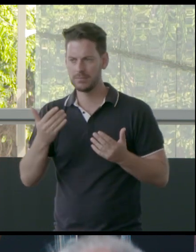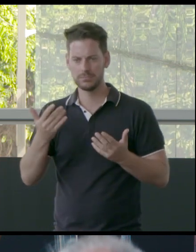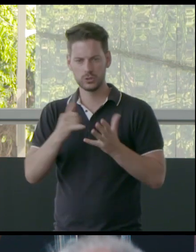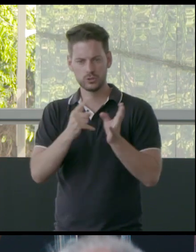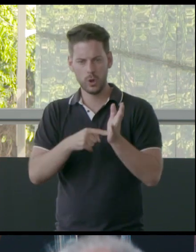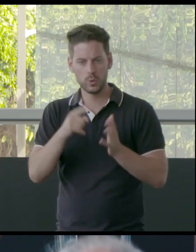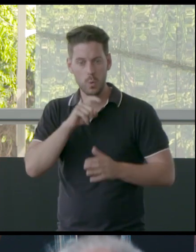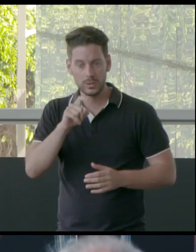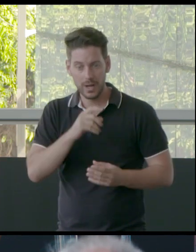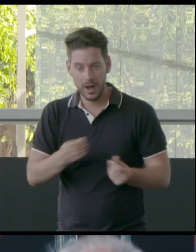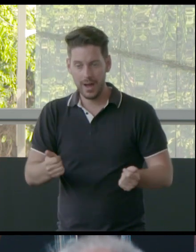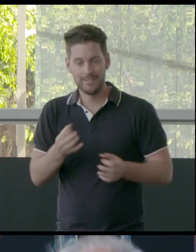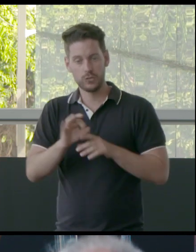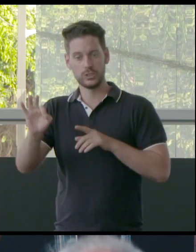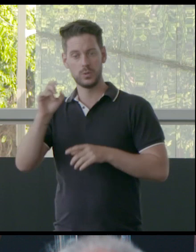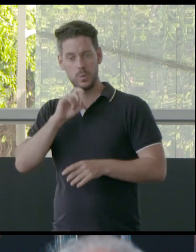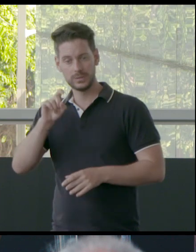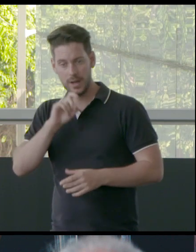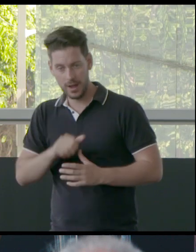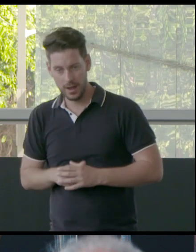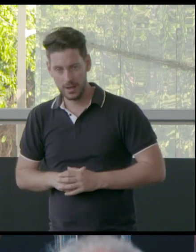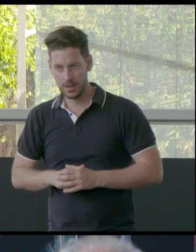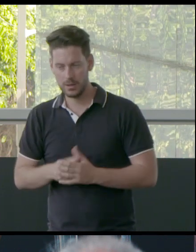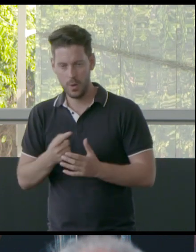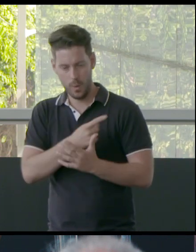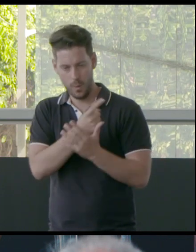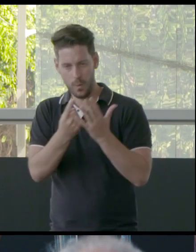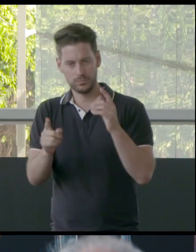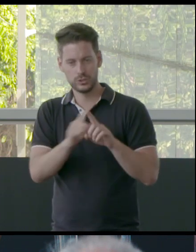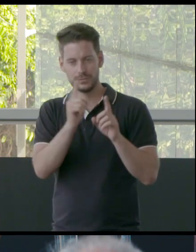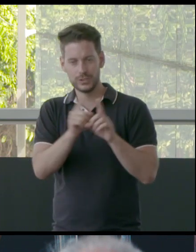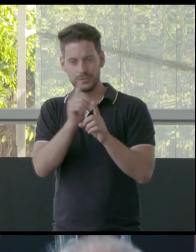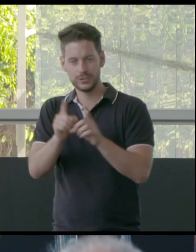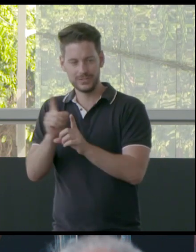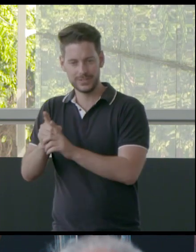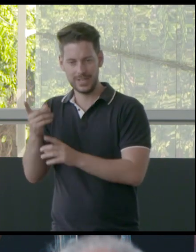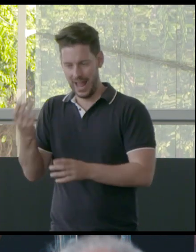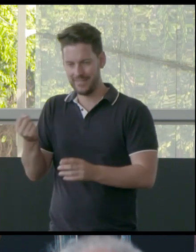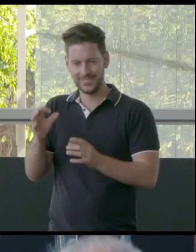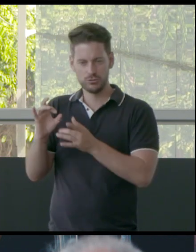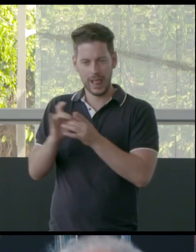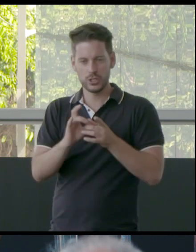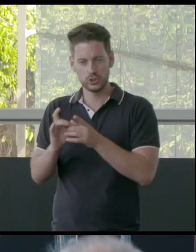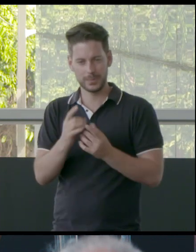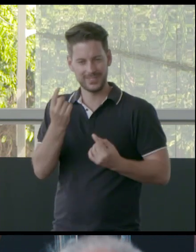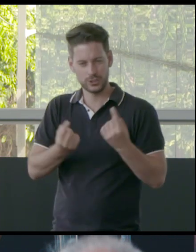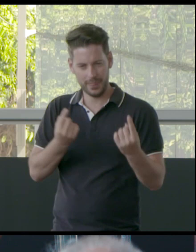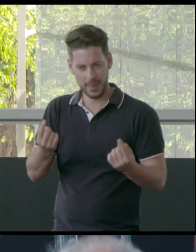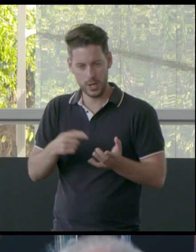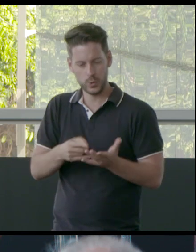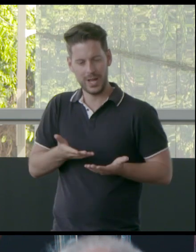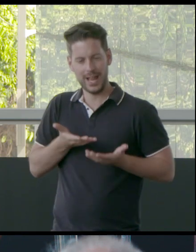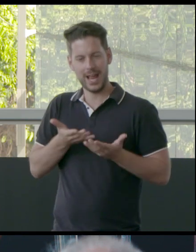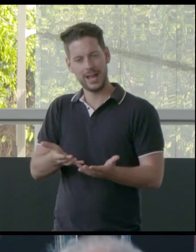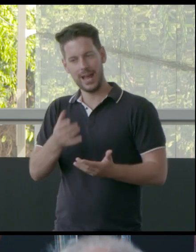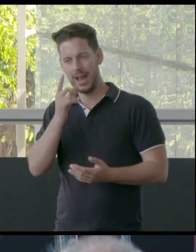salt water, fresh water. All of these elements have some relationship to each other to enable